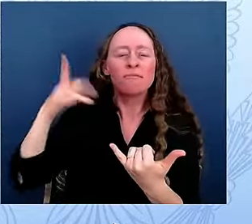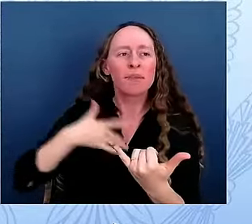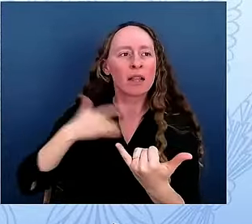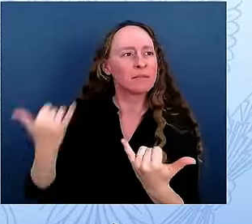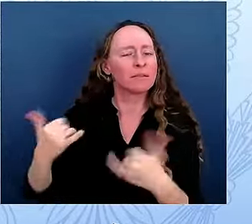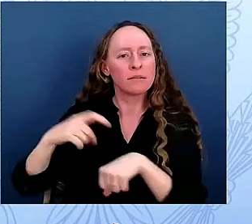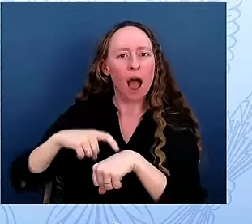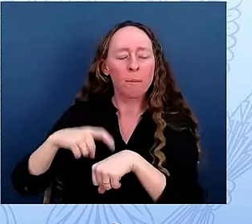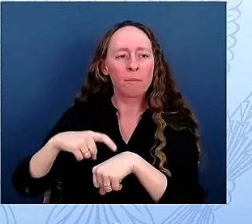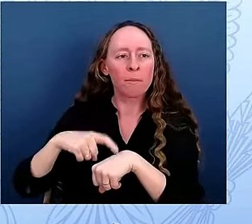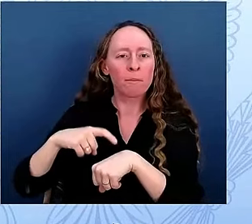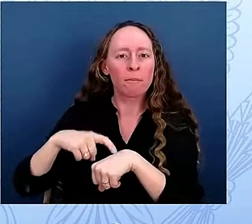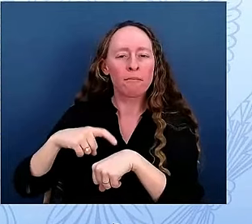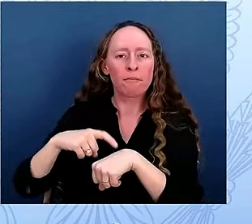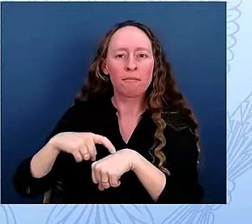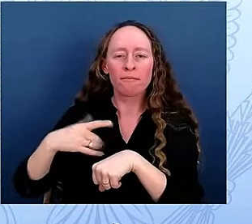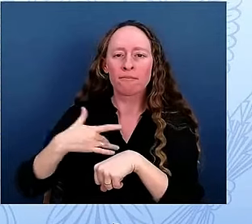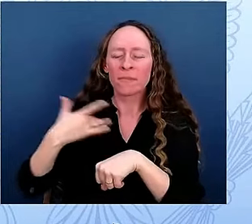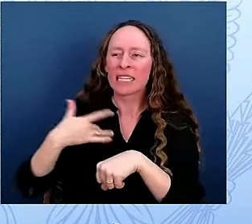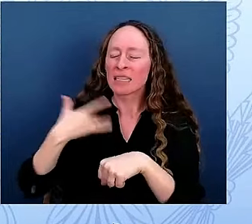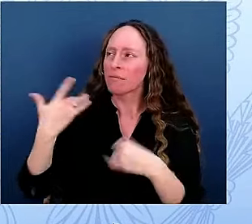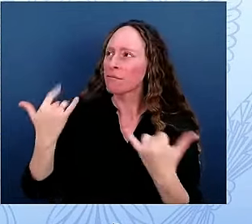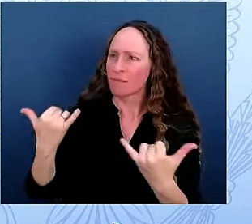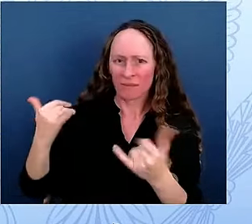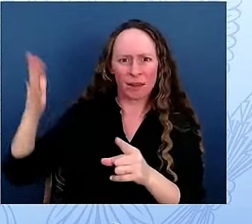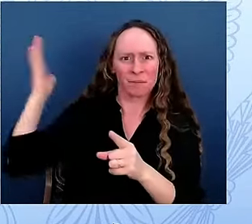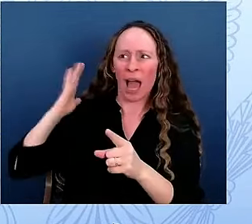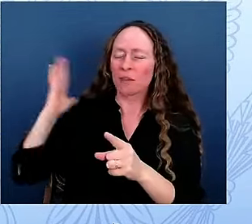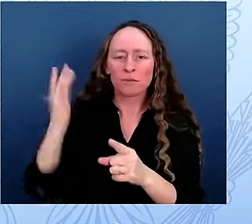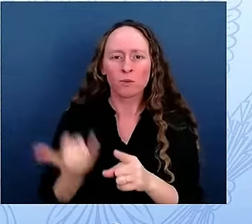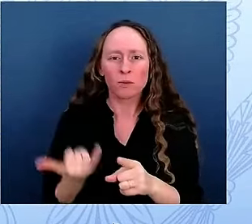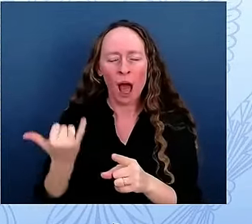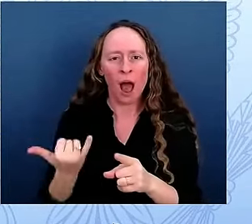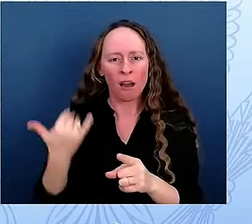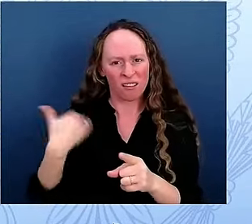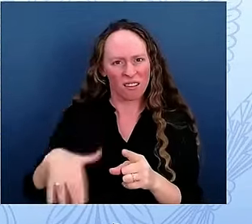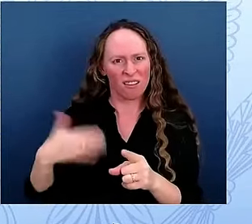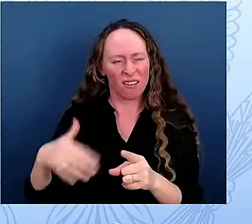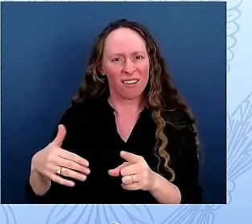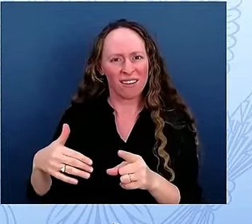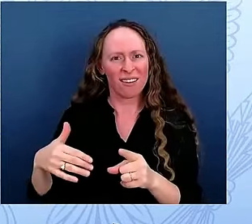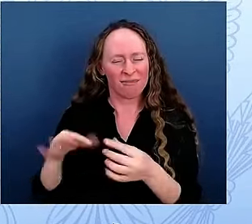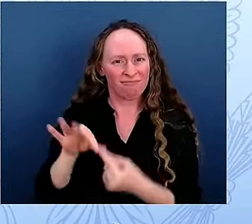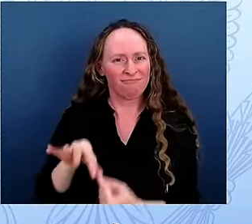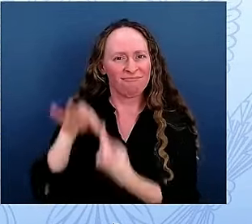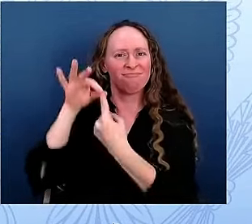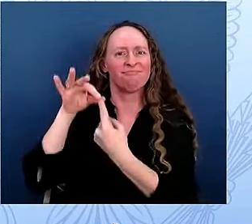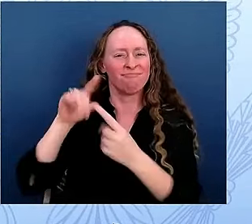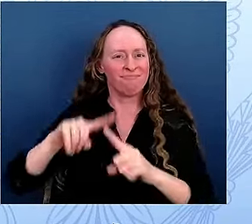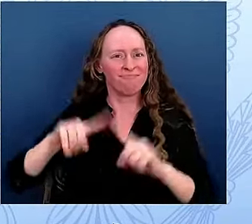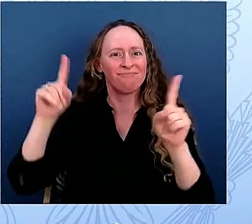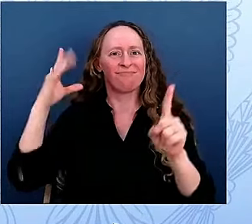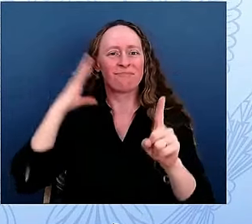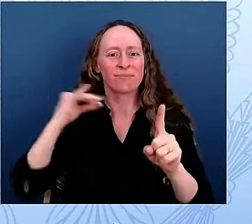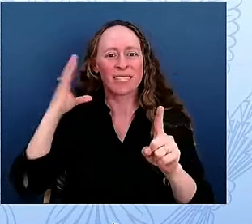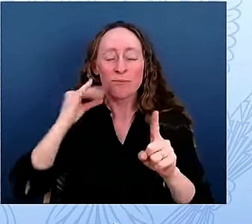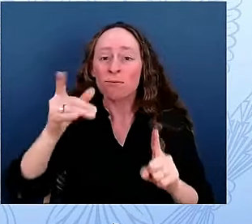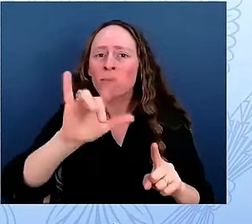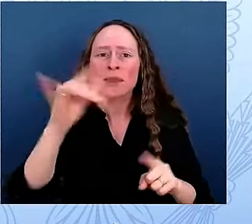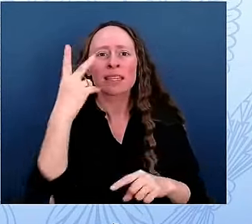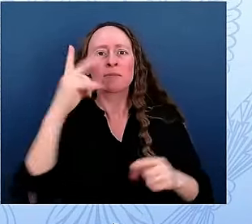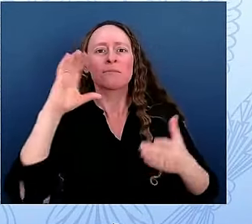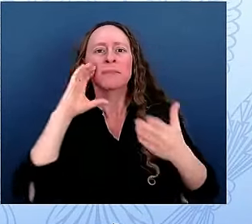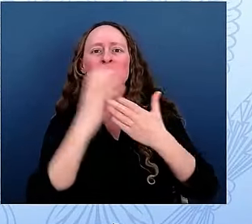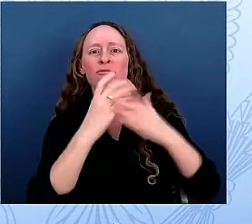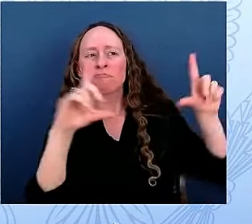are coming together? Have you ever seen a picture of someone famous and it's helped you to understand